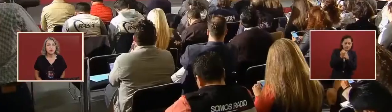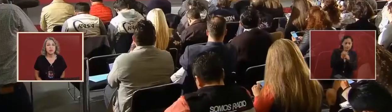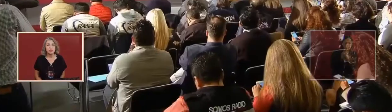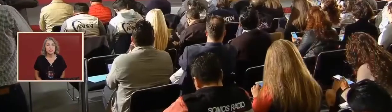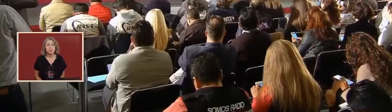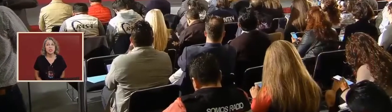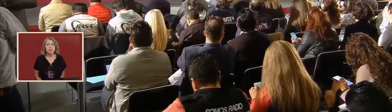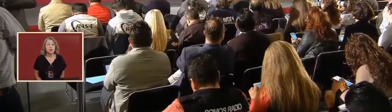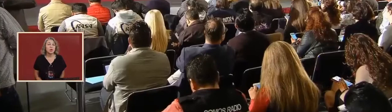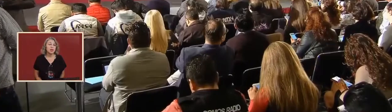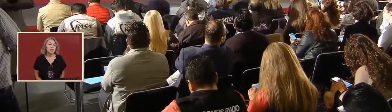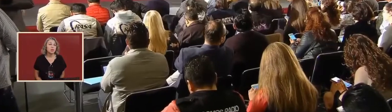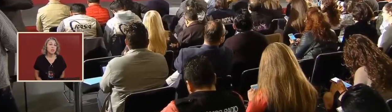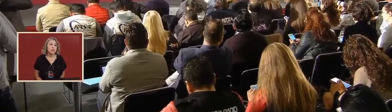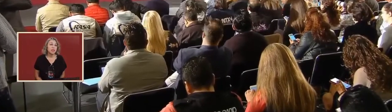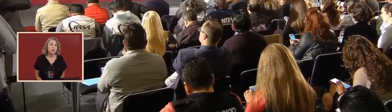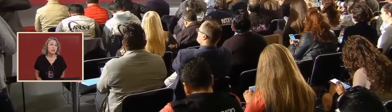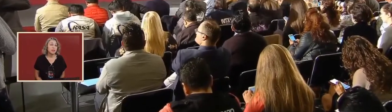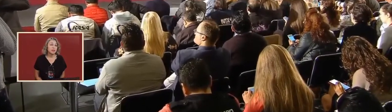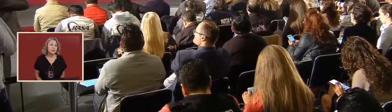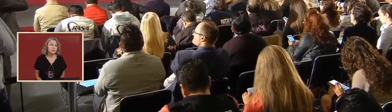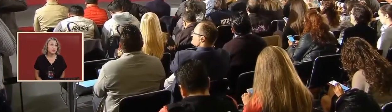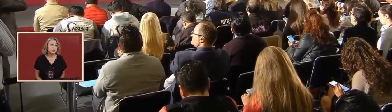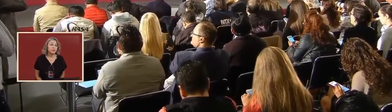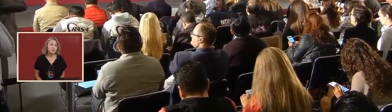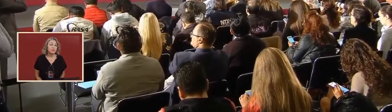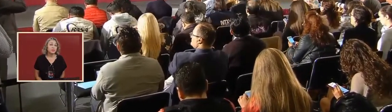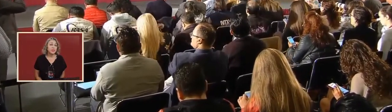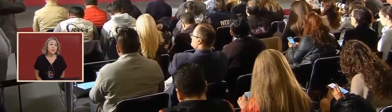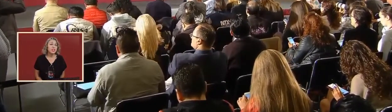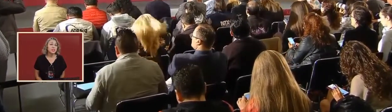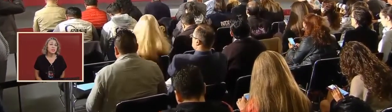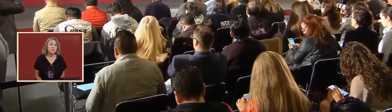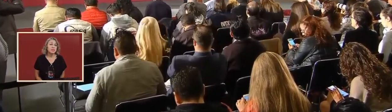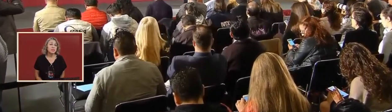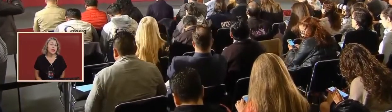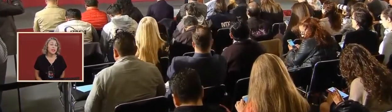used to finance a campaign?